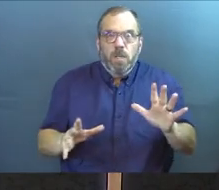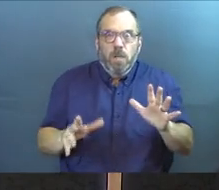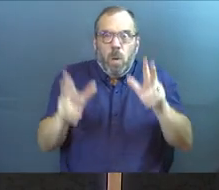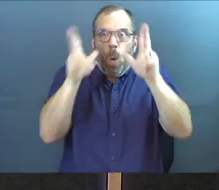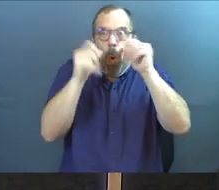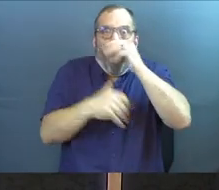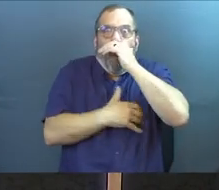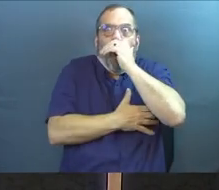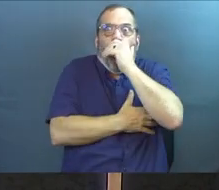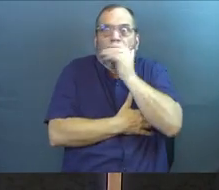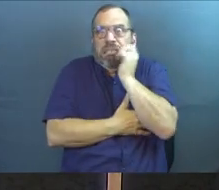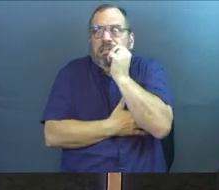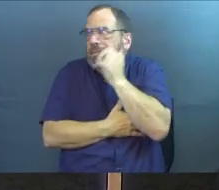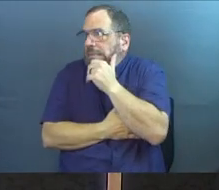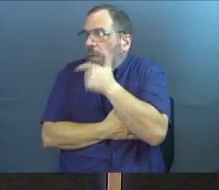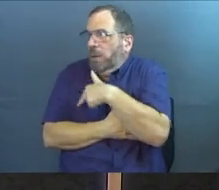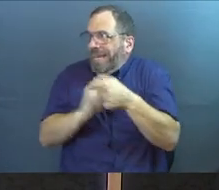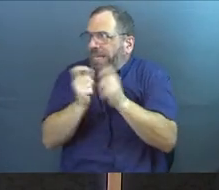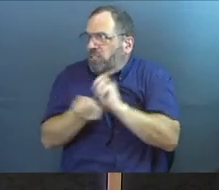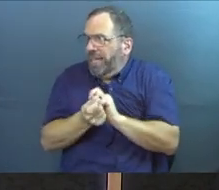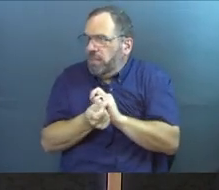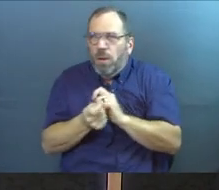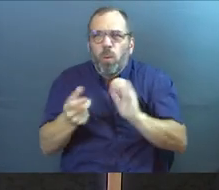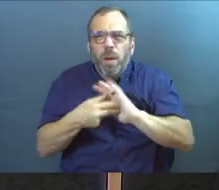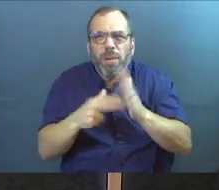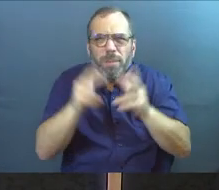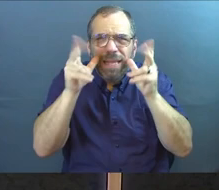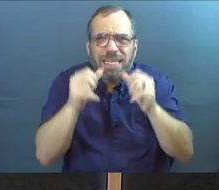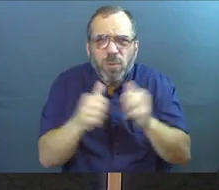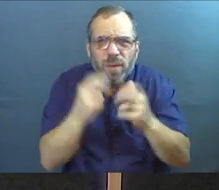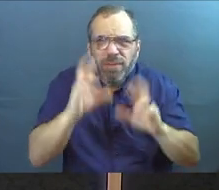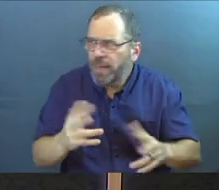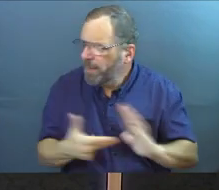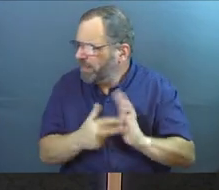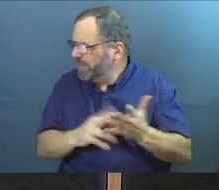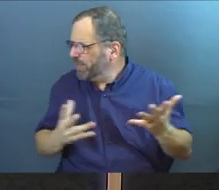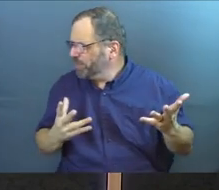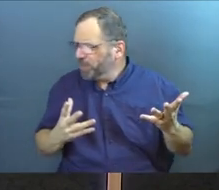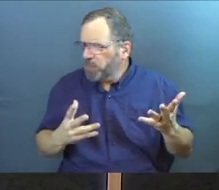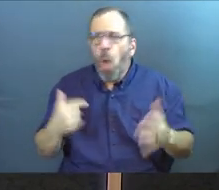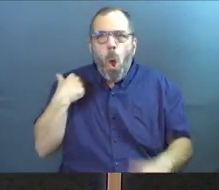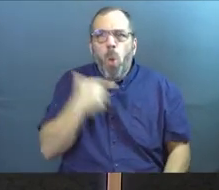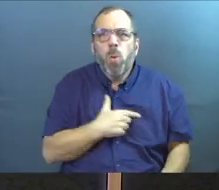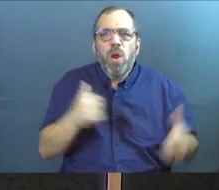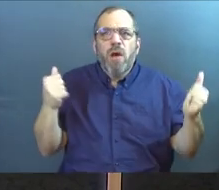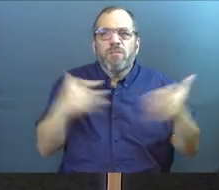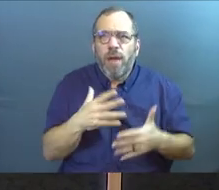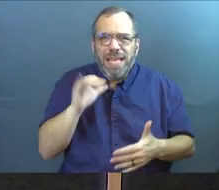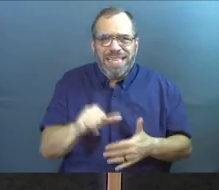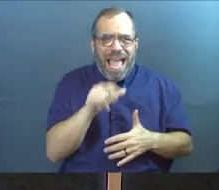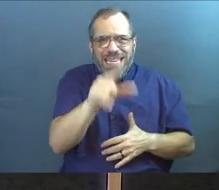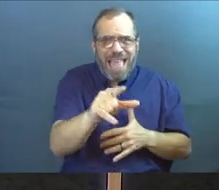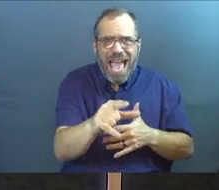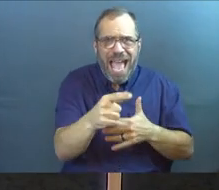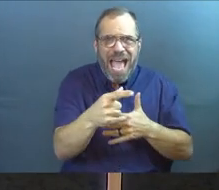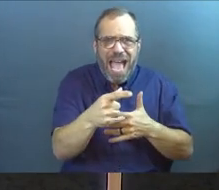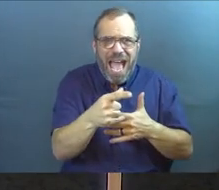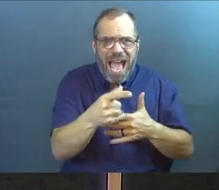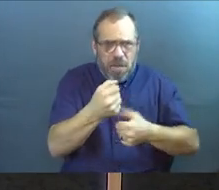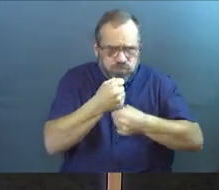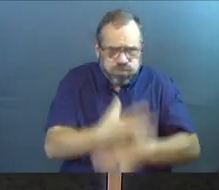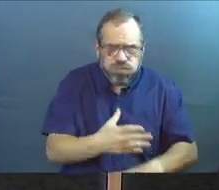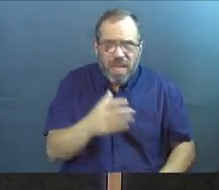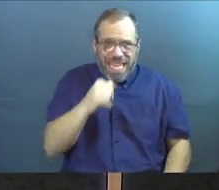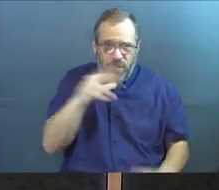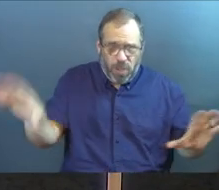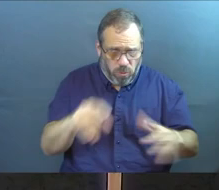listen out of fear. What do I mean by listening out of fear? Well, listen out of fear because we're afraid that they're letting us know that if